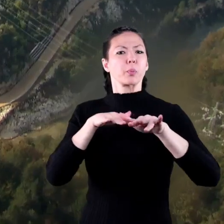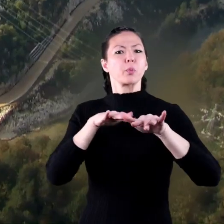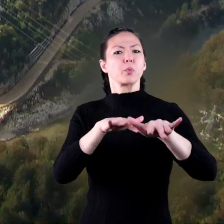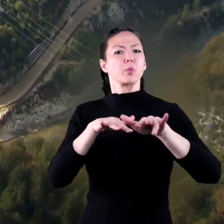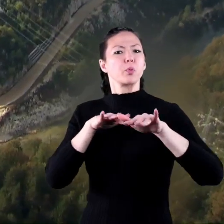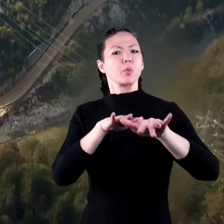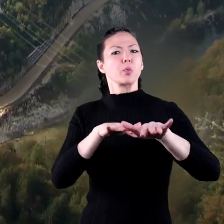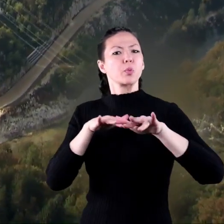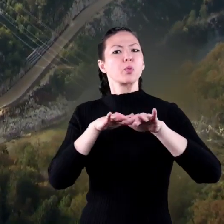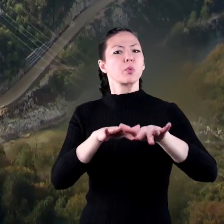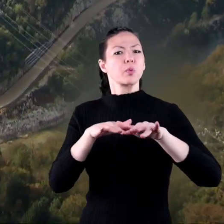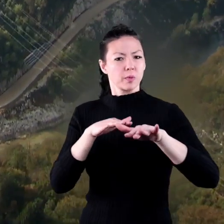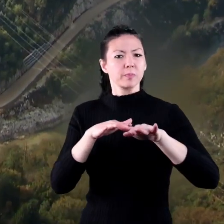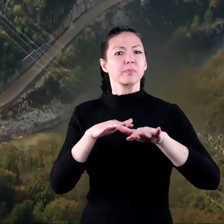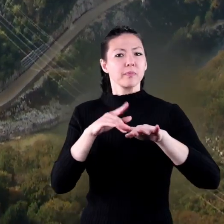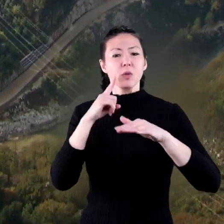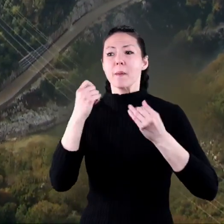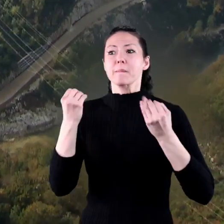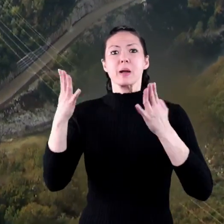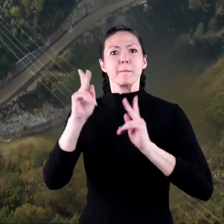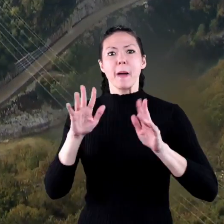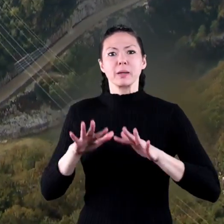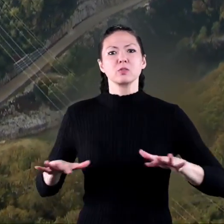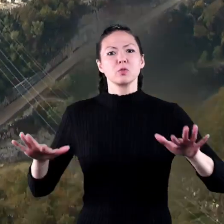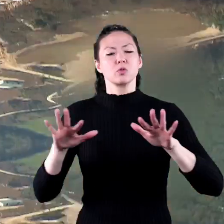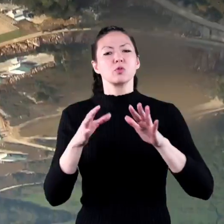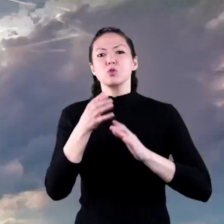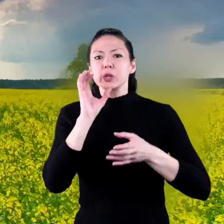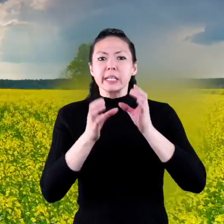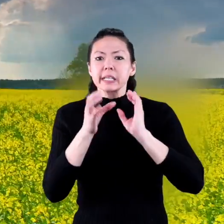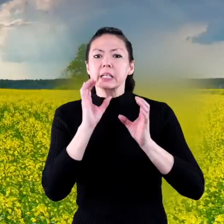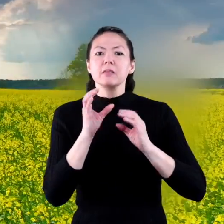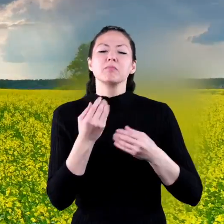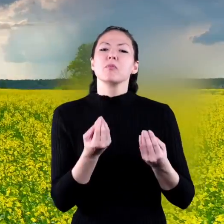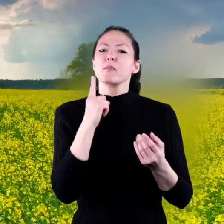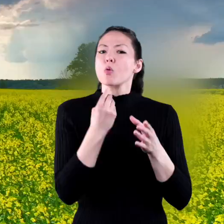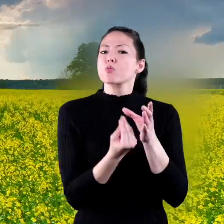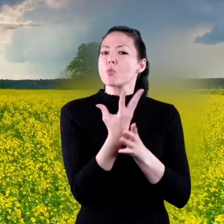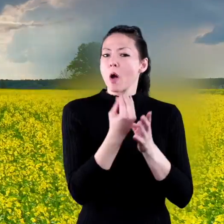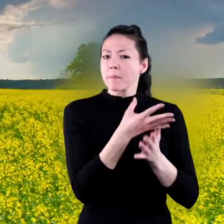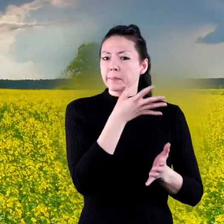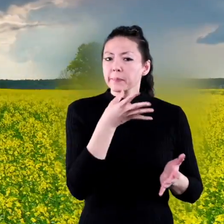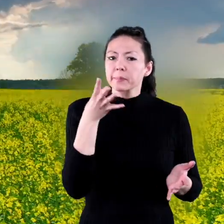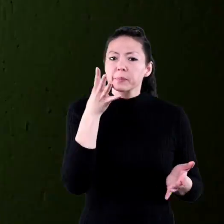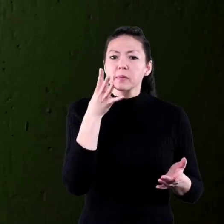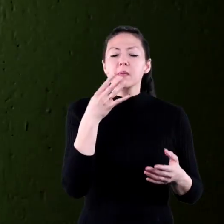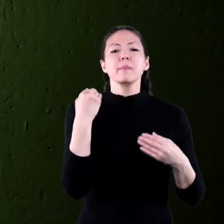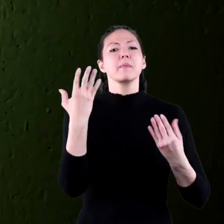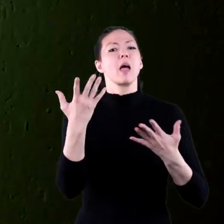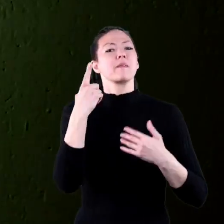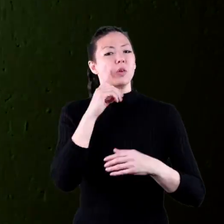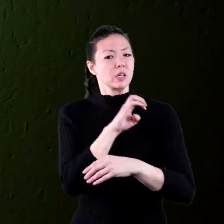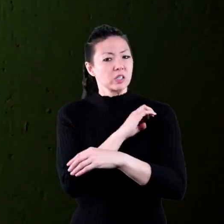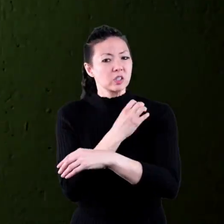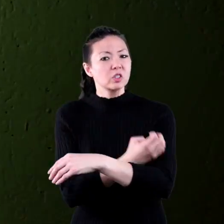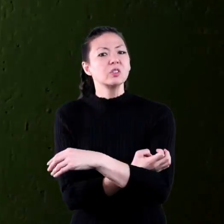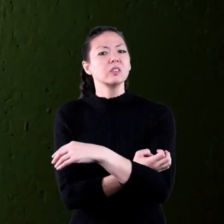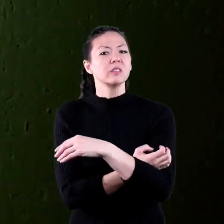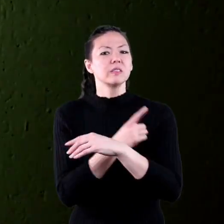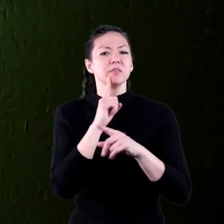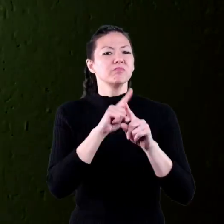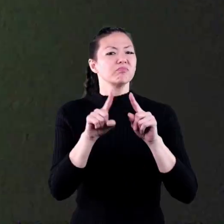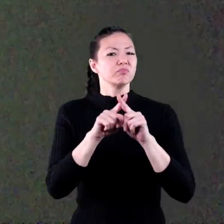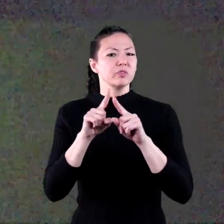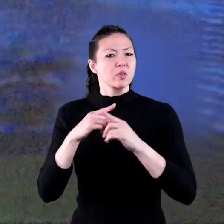Reservoirs then provide water for large populations to drink, to irrigate crops, and to provide hydroelectricity,